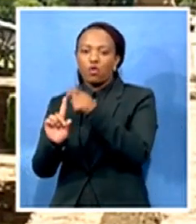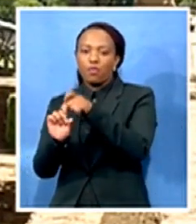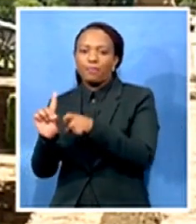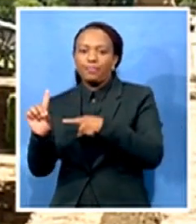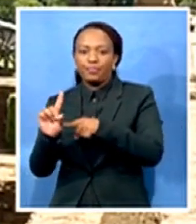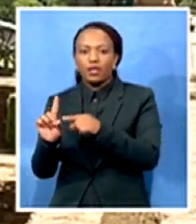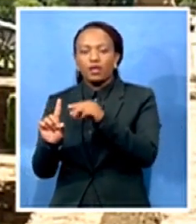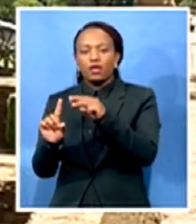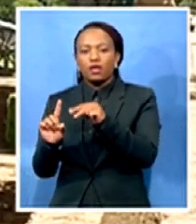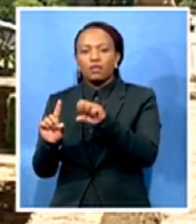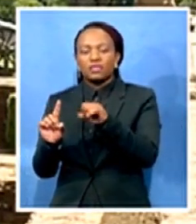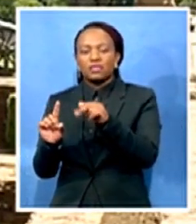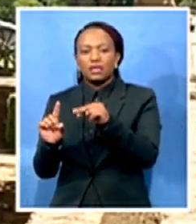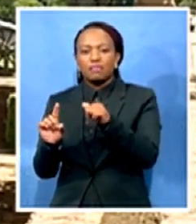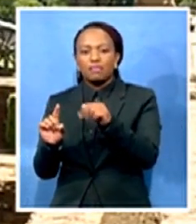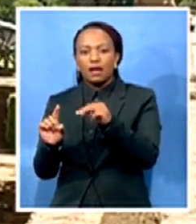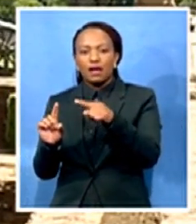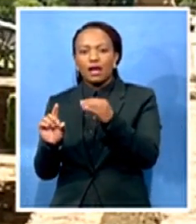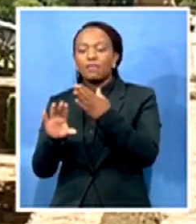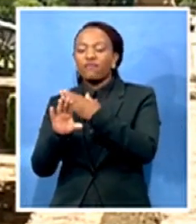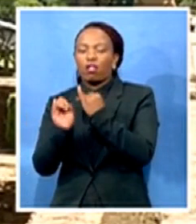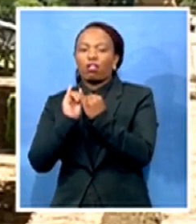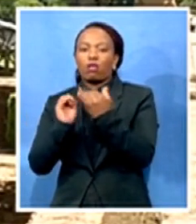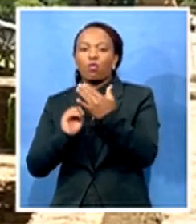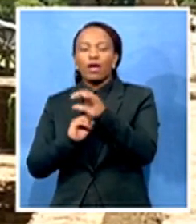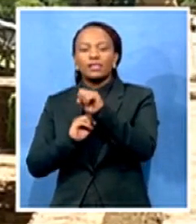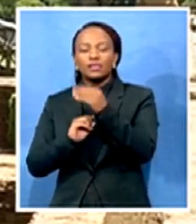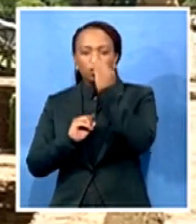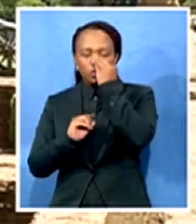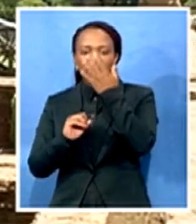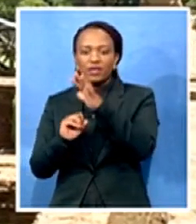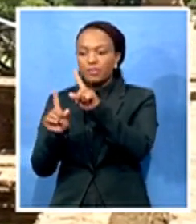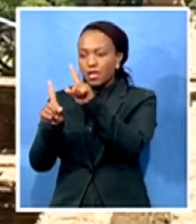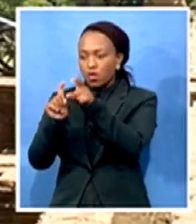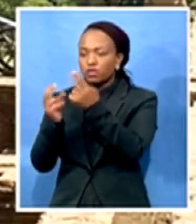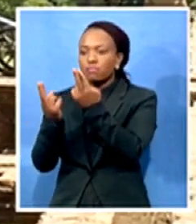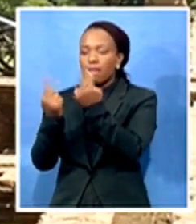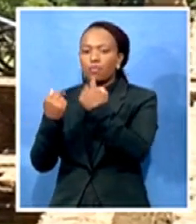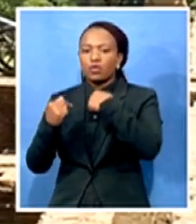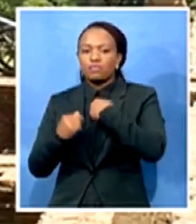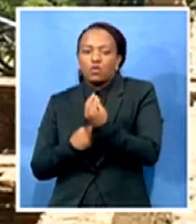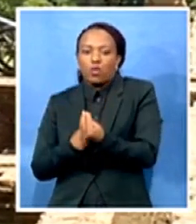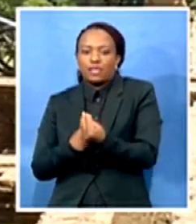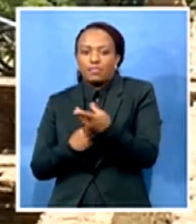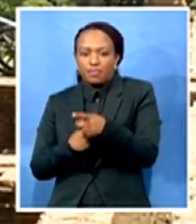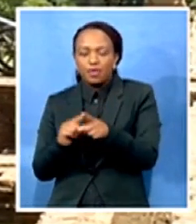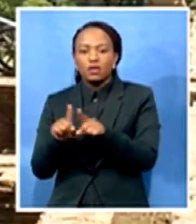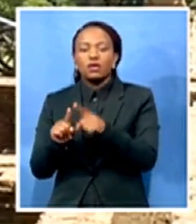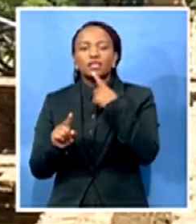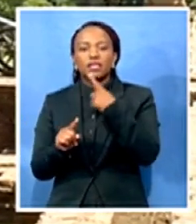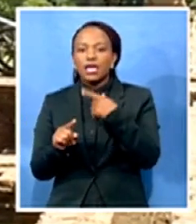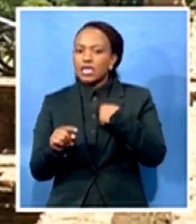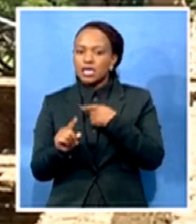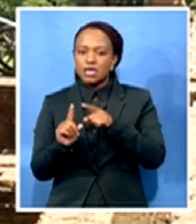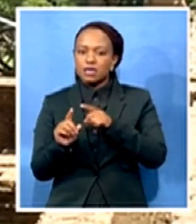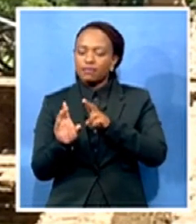also replied to my latest questions via WhatsApp where he stated that he will not be stepping aside as a DA Houteng